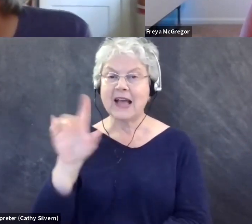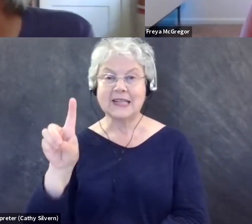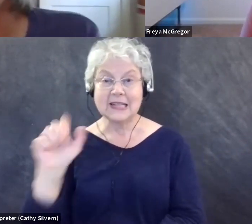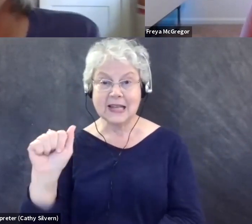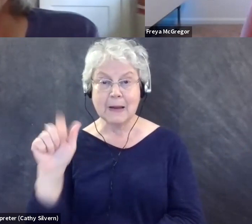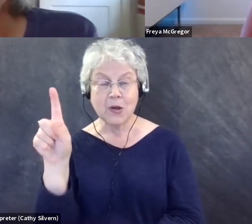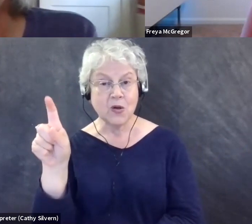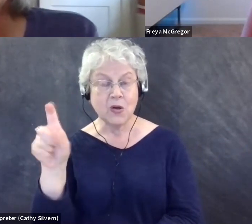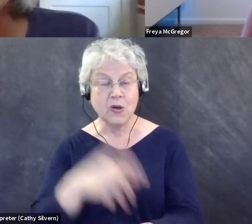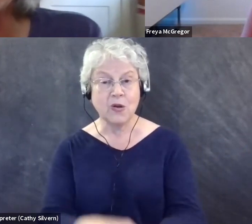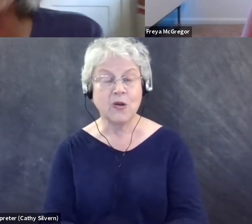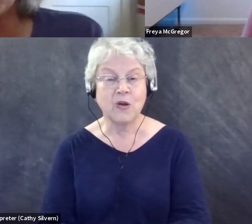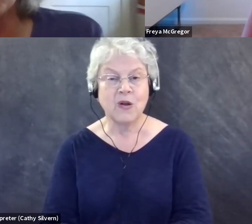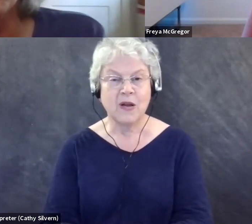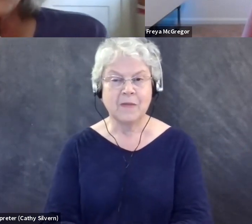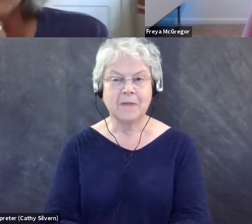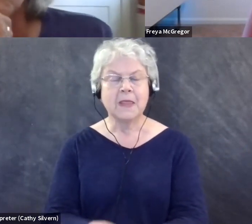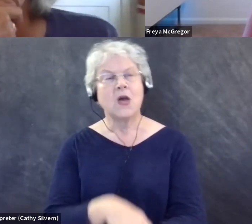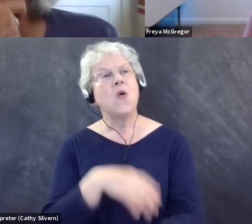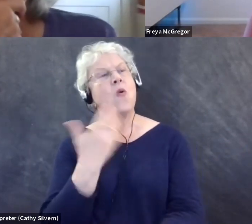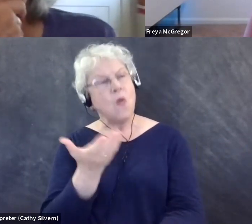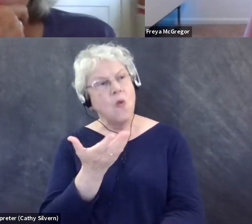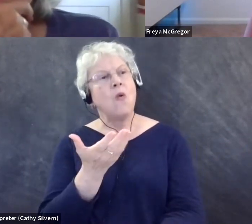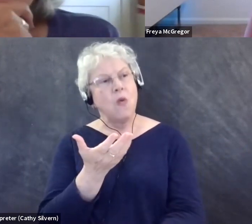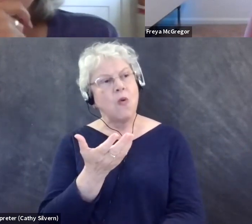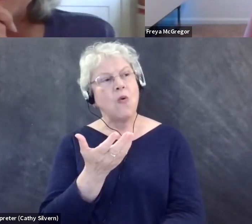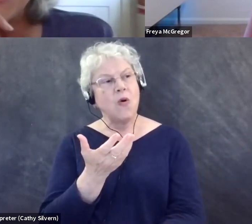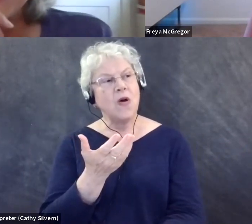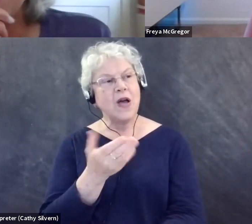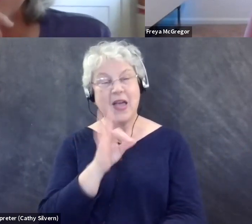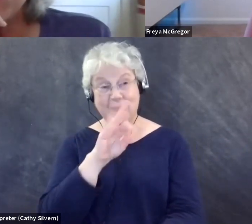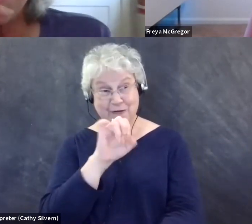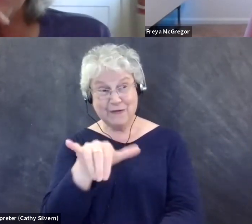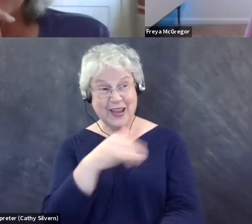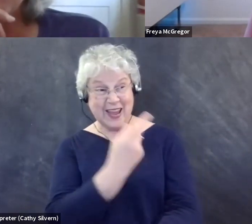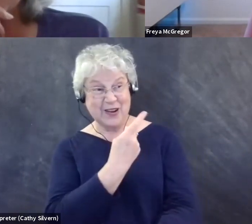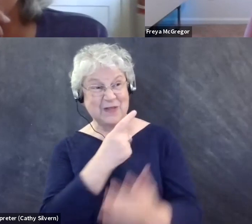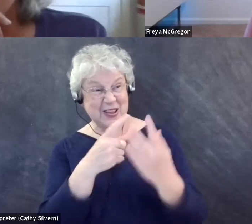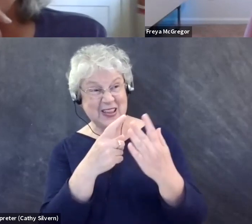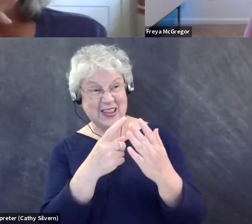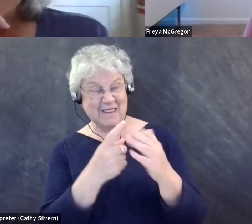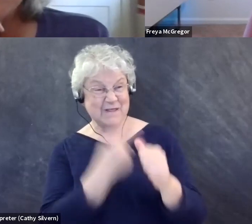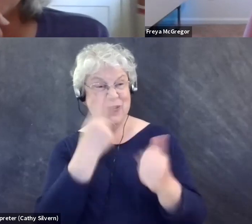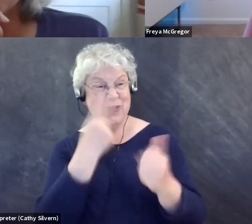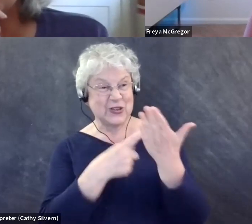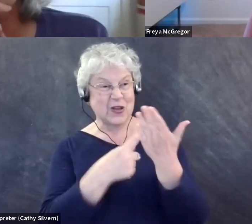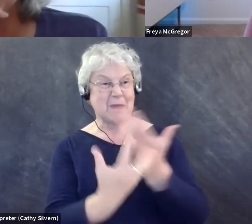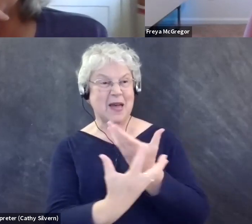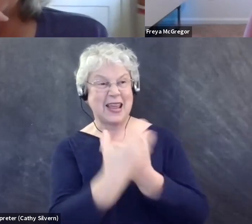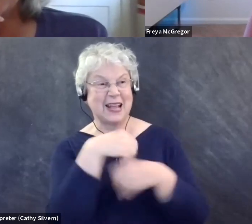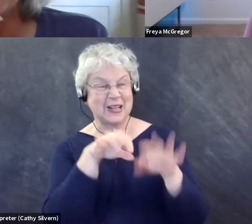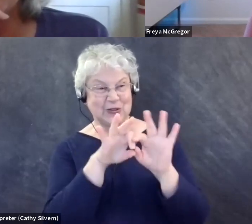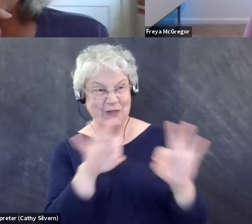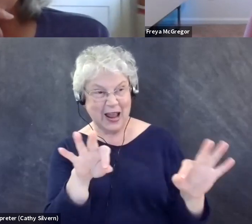Yeah. Um, so when Freya and I first started talking about inclusive language, um,